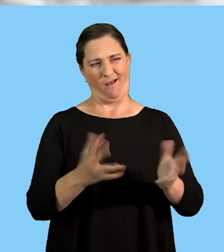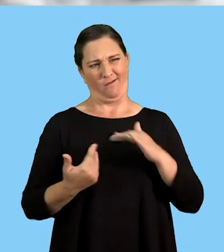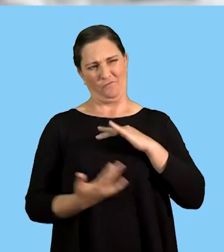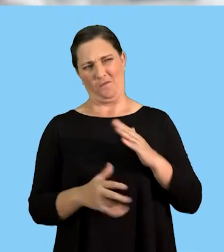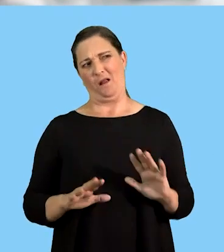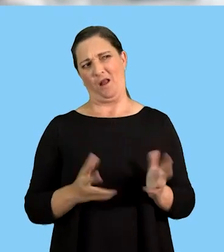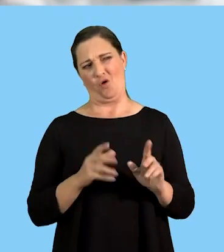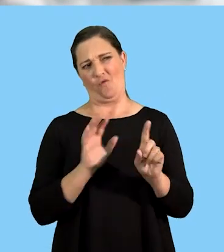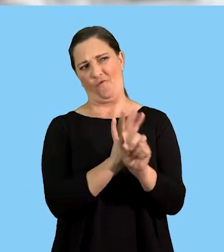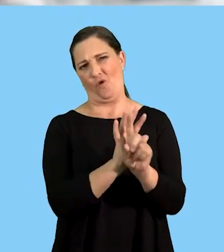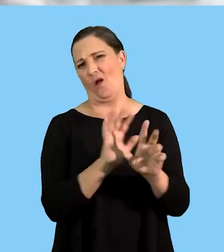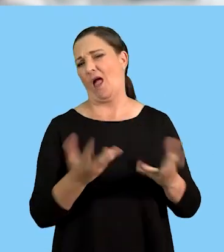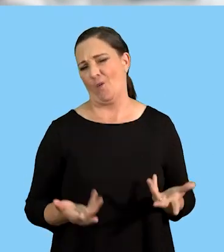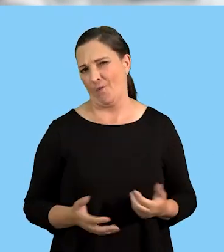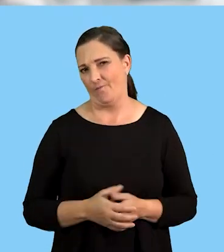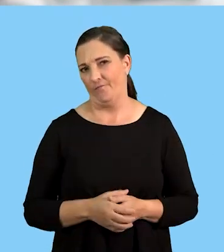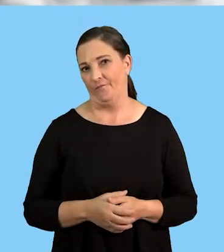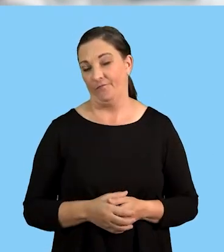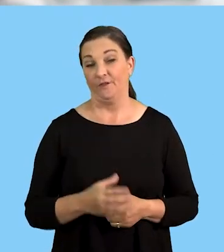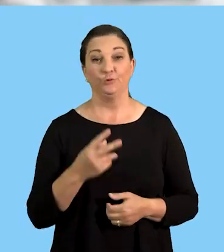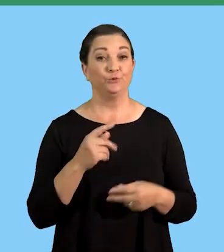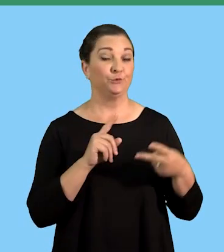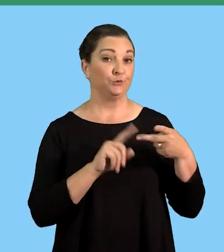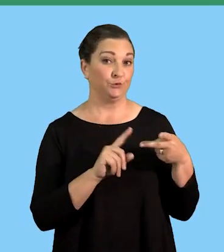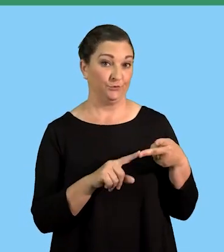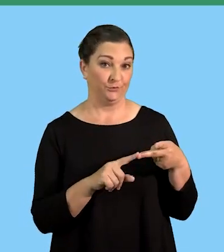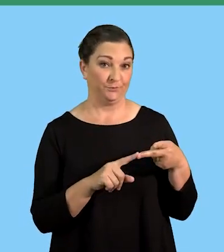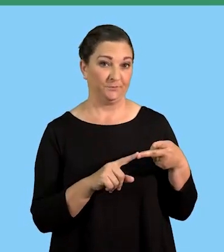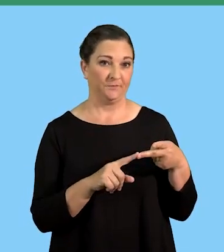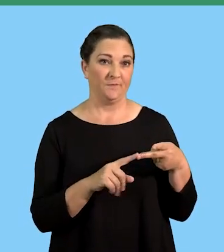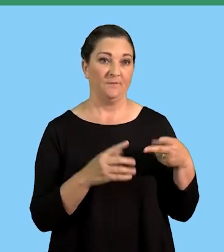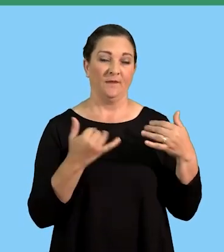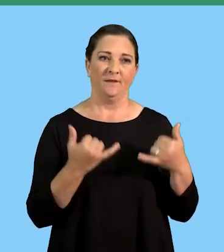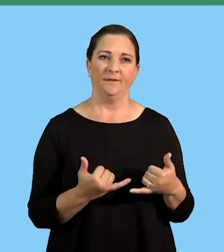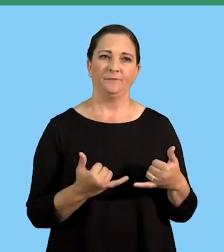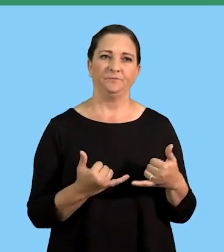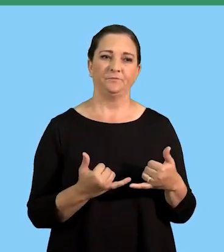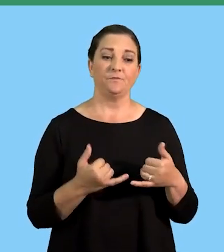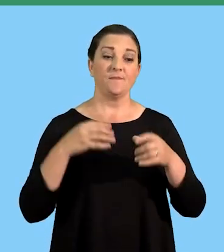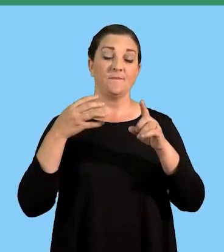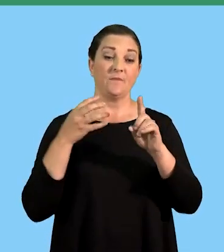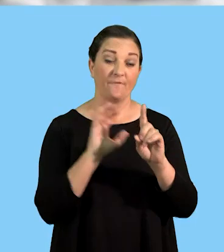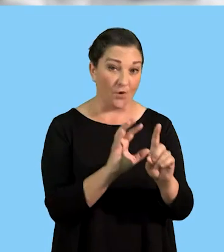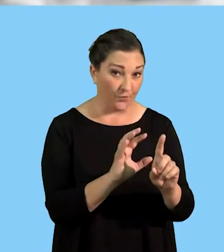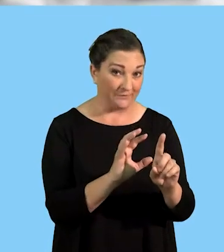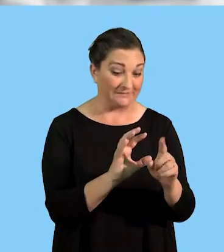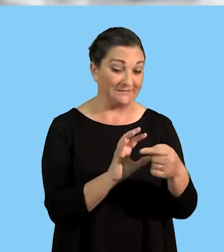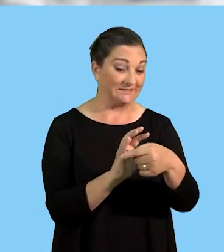inspired and motivated. Then, number two, followers listen. Now, this is the role of the follower.